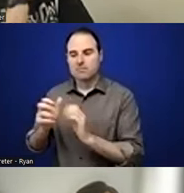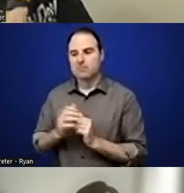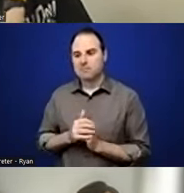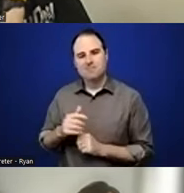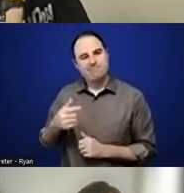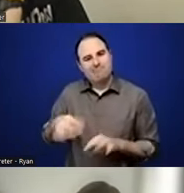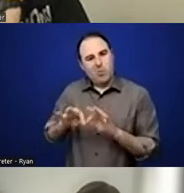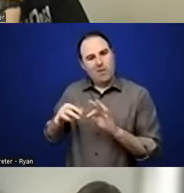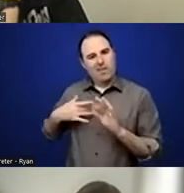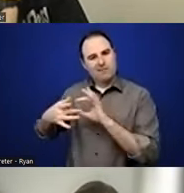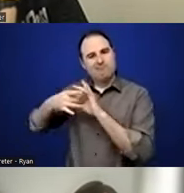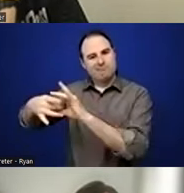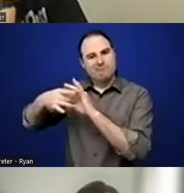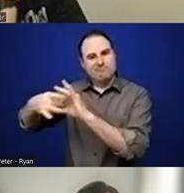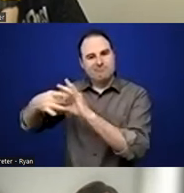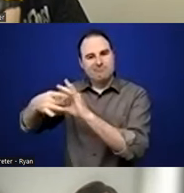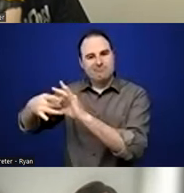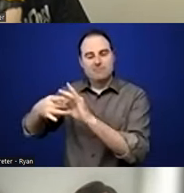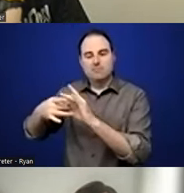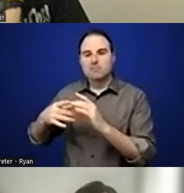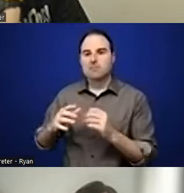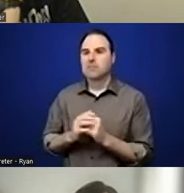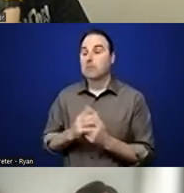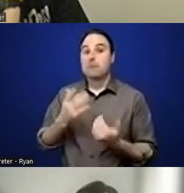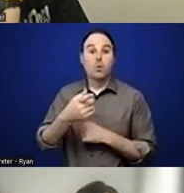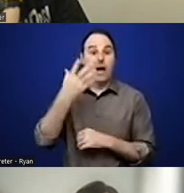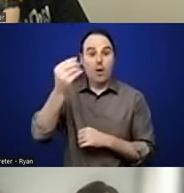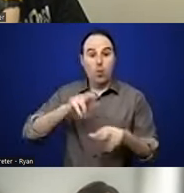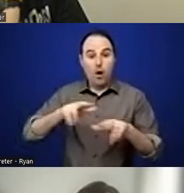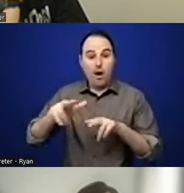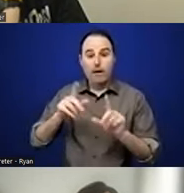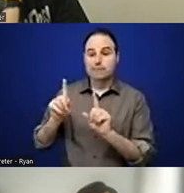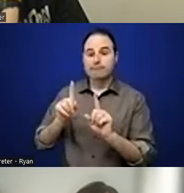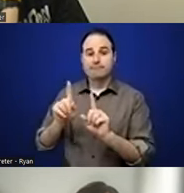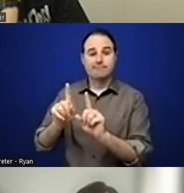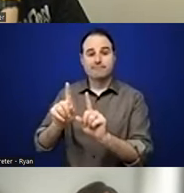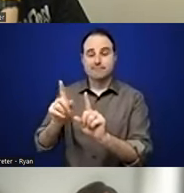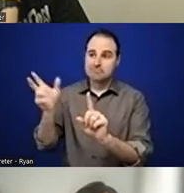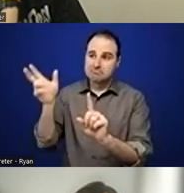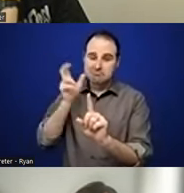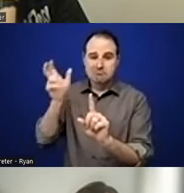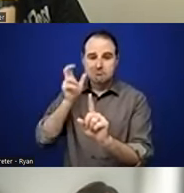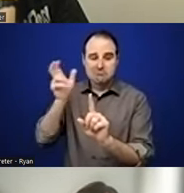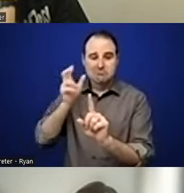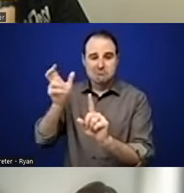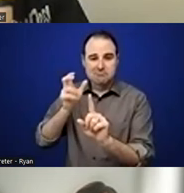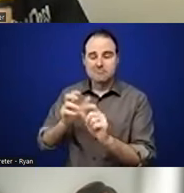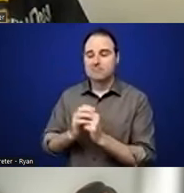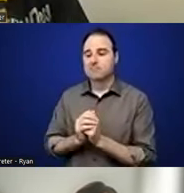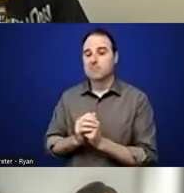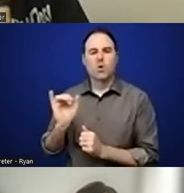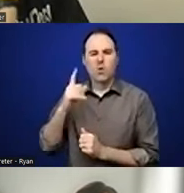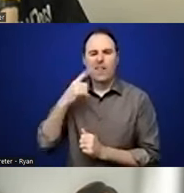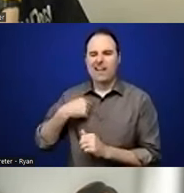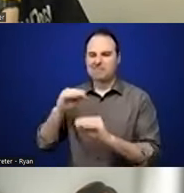curated experience where you're like walking while listening or, um, I'll share in the chat. That's really neat. Um, uh,